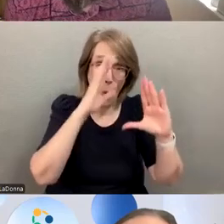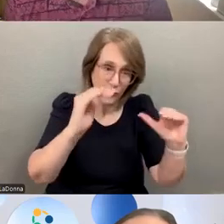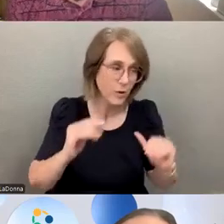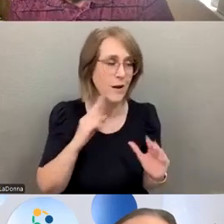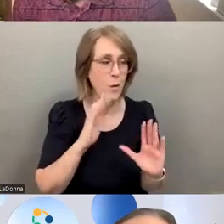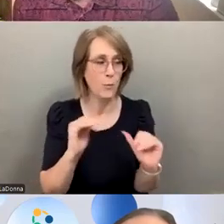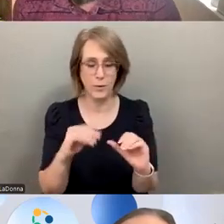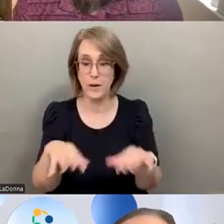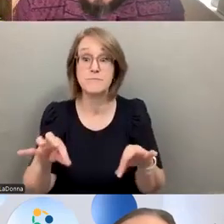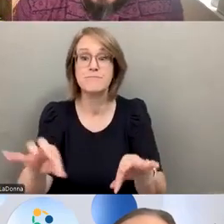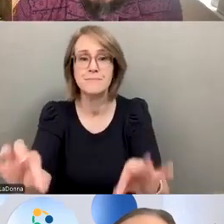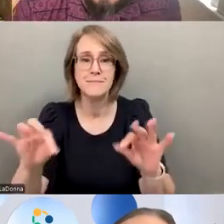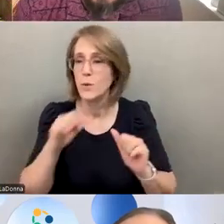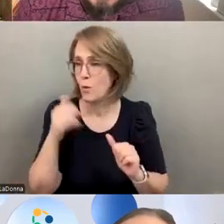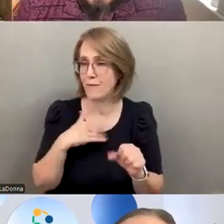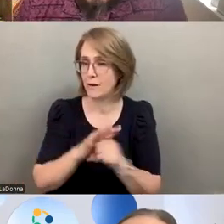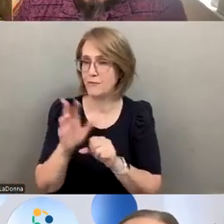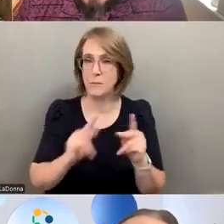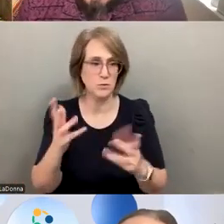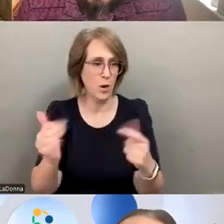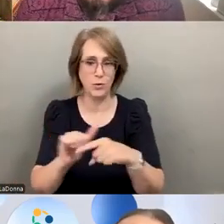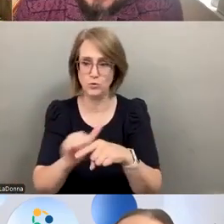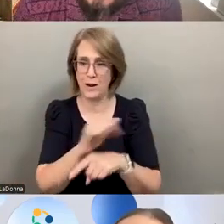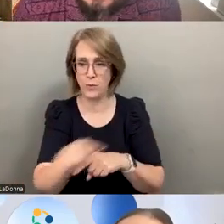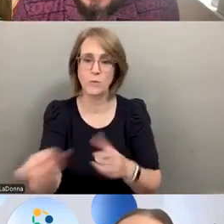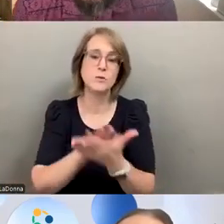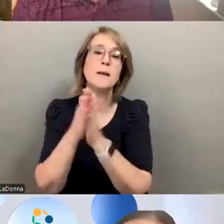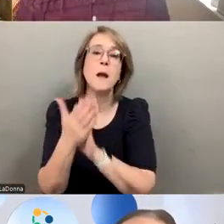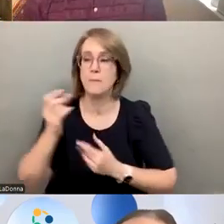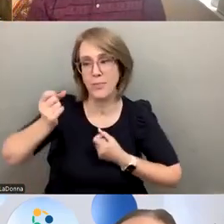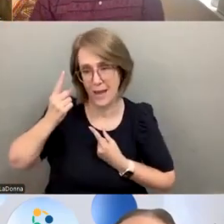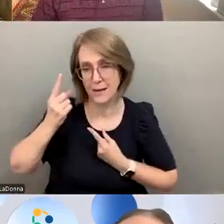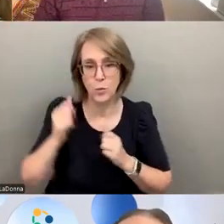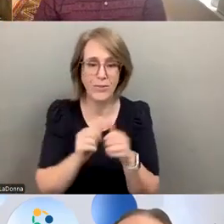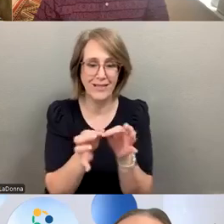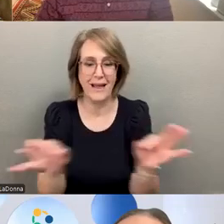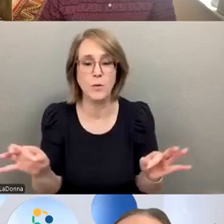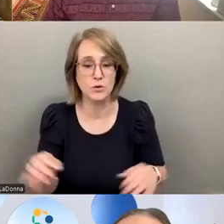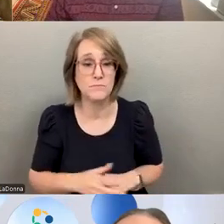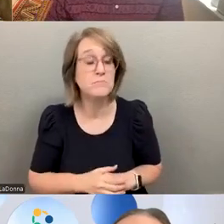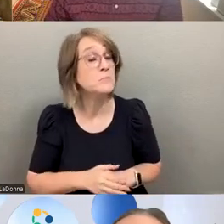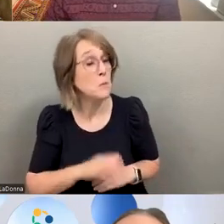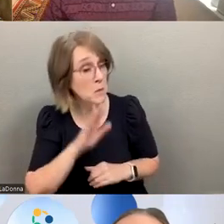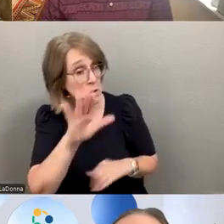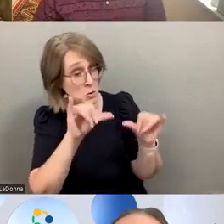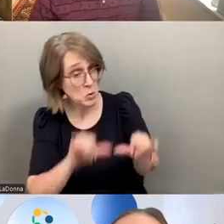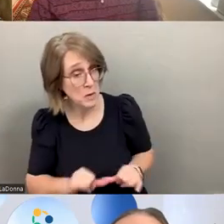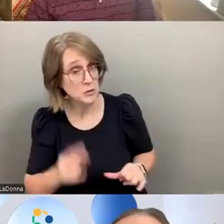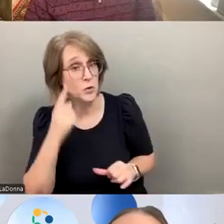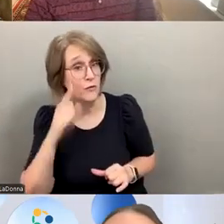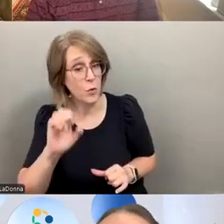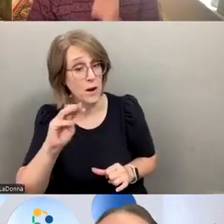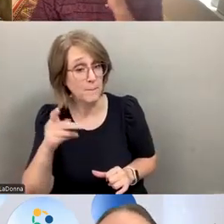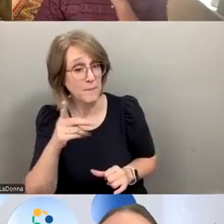we don't have enough folks, and I'd rather train them. That's a good point. But through your measures for empathy, maybe there's a way to also